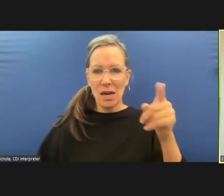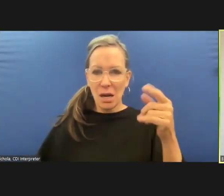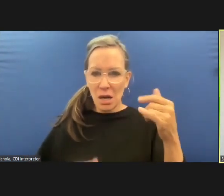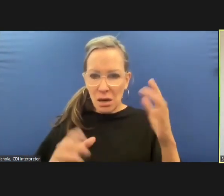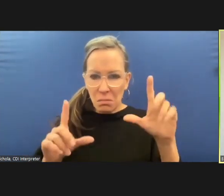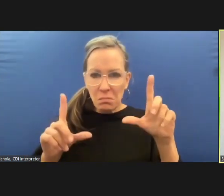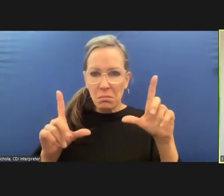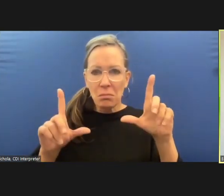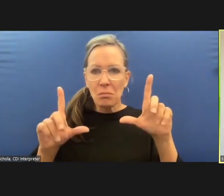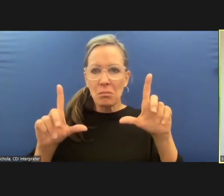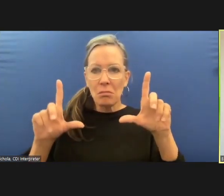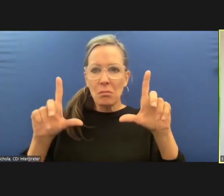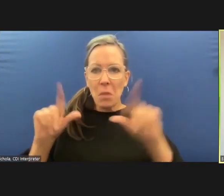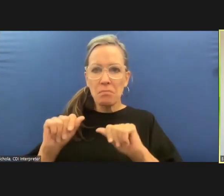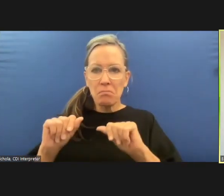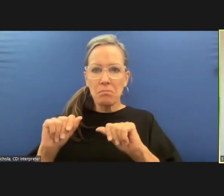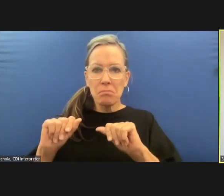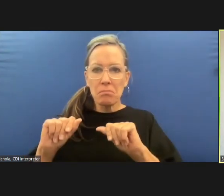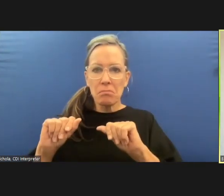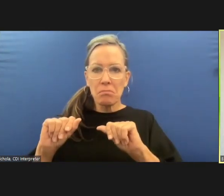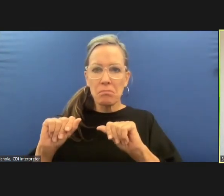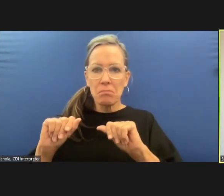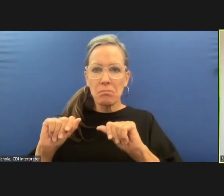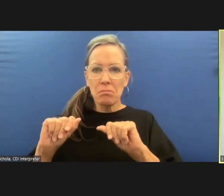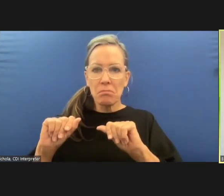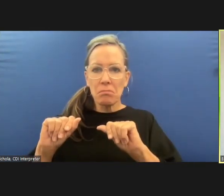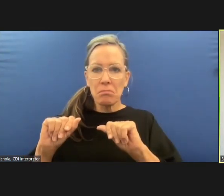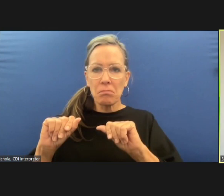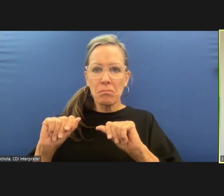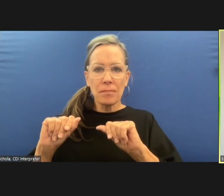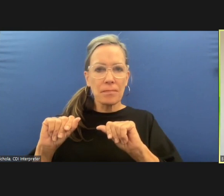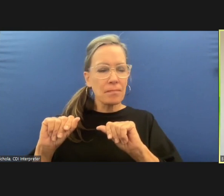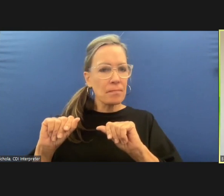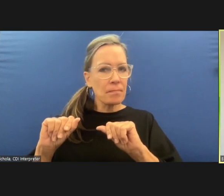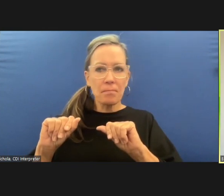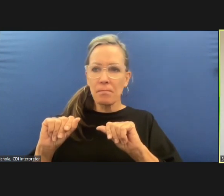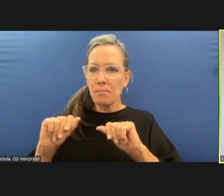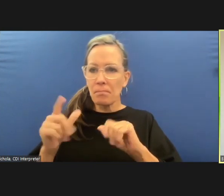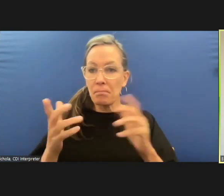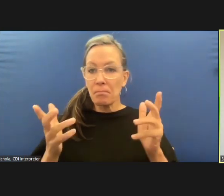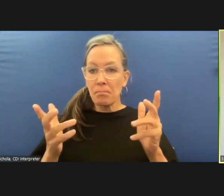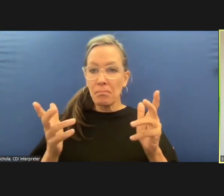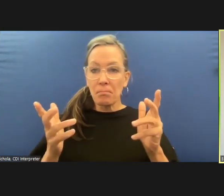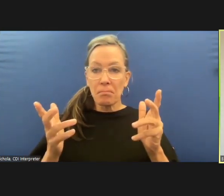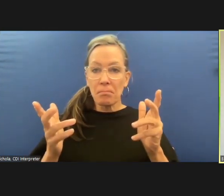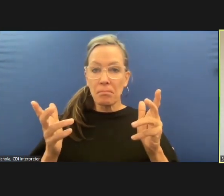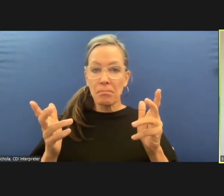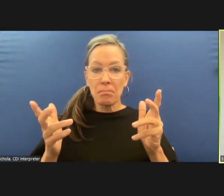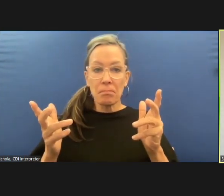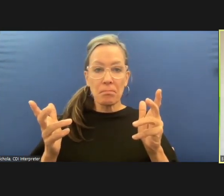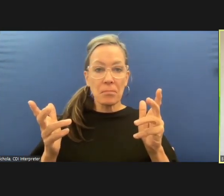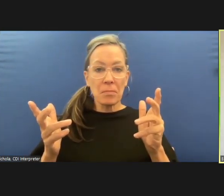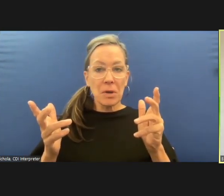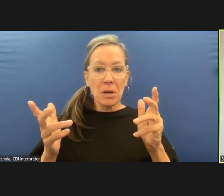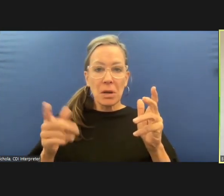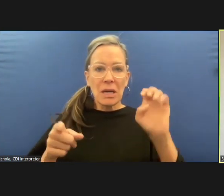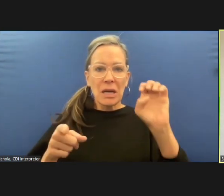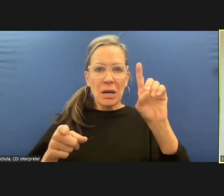i guess um i think i think edward has dropped off he'll maybe try and get back on again so